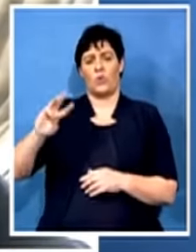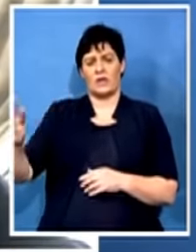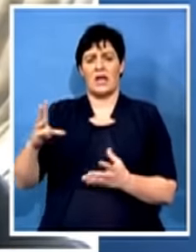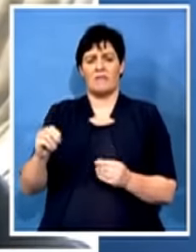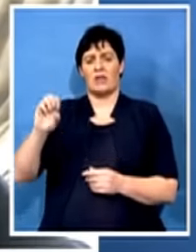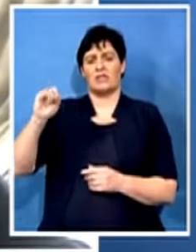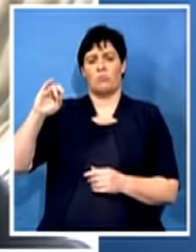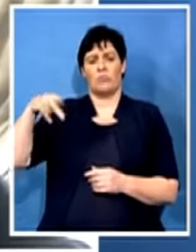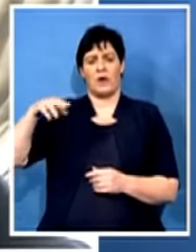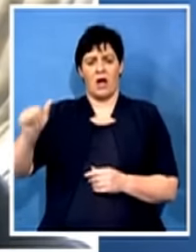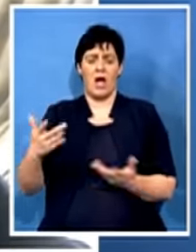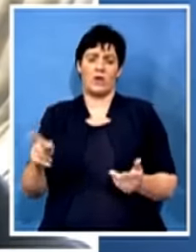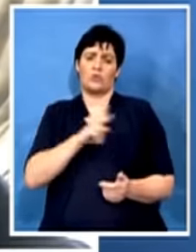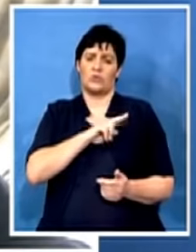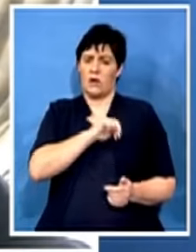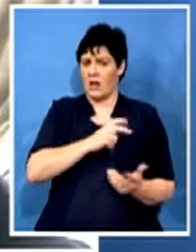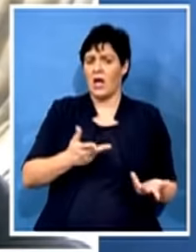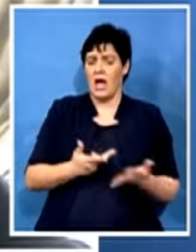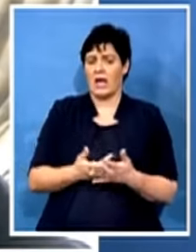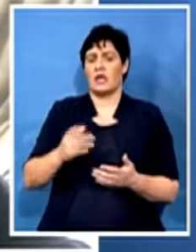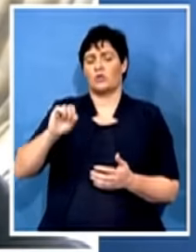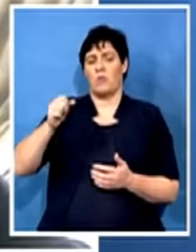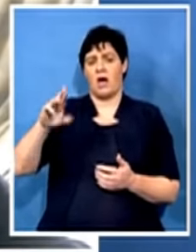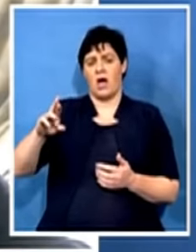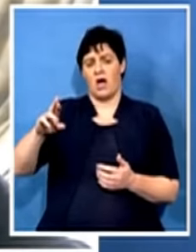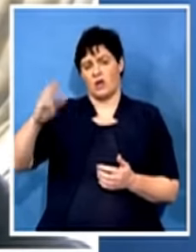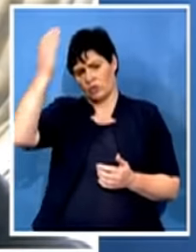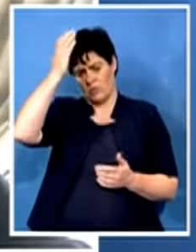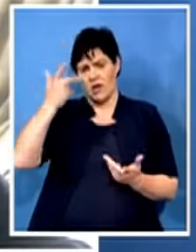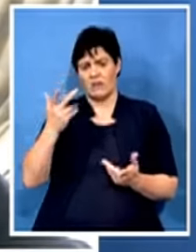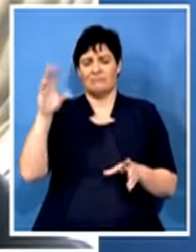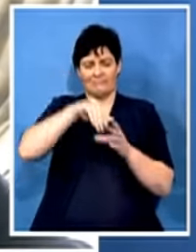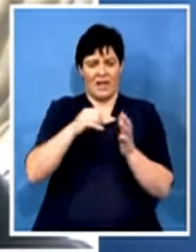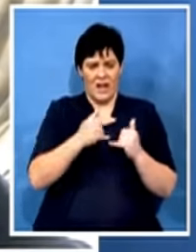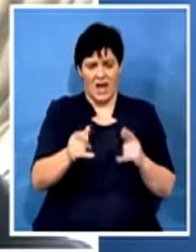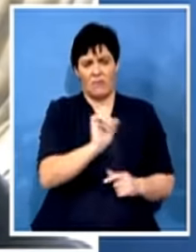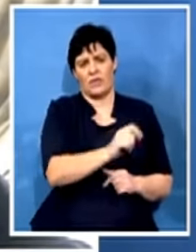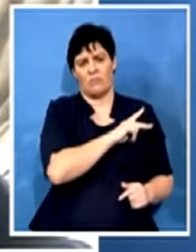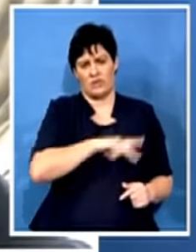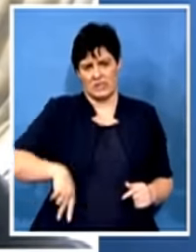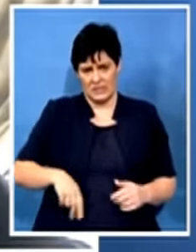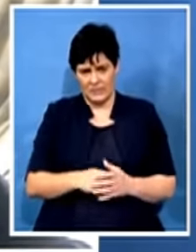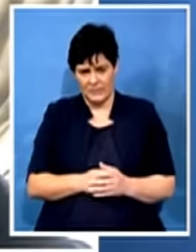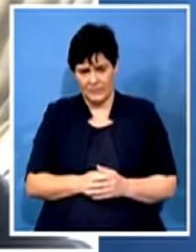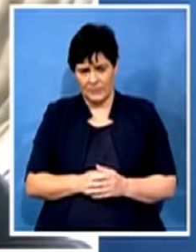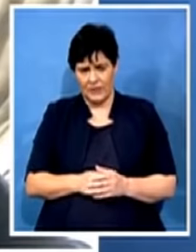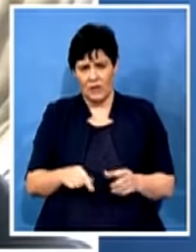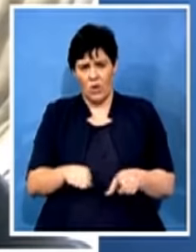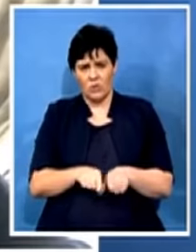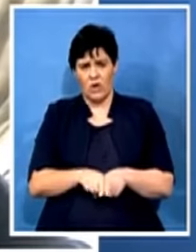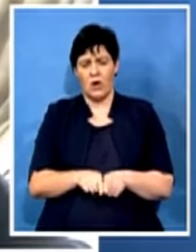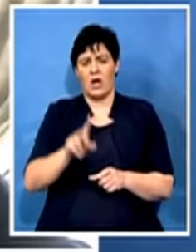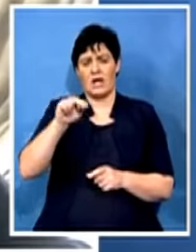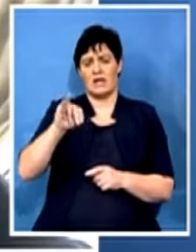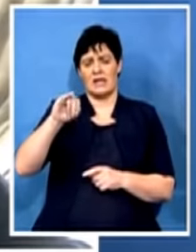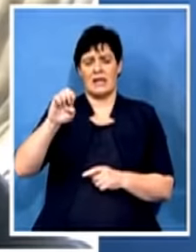Supra Zuma, who are also in line with the president. And you've got the likes of Karl Niehaus, which has become a political nemus of Figile